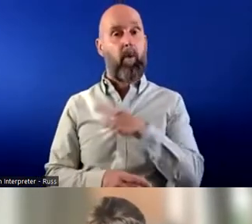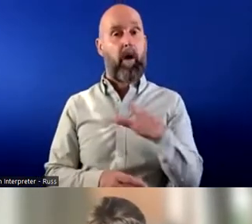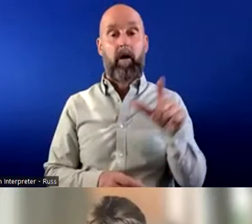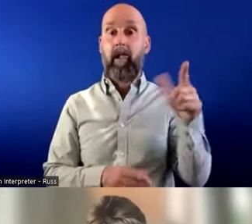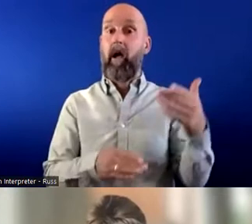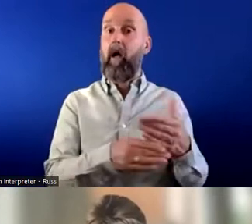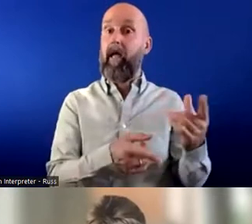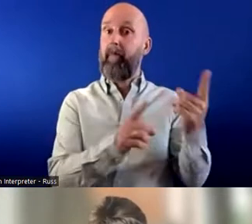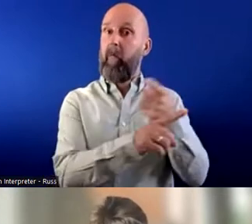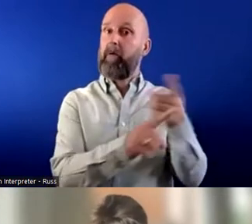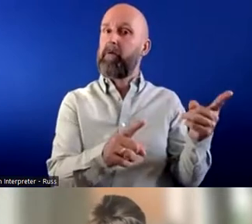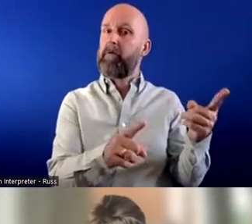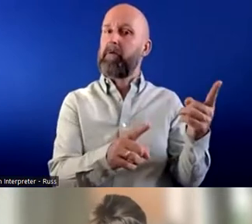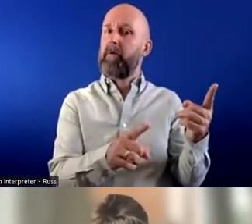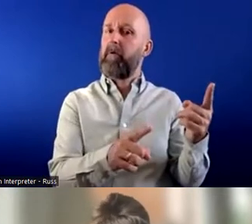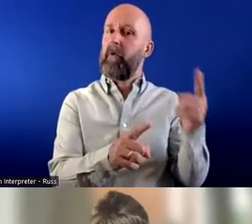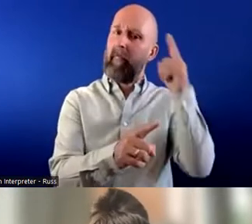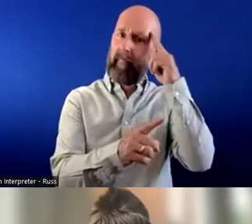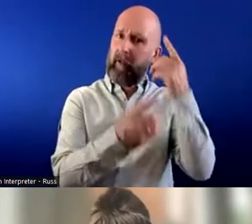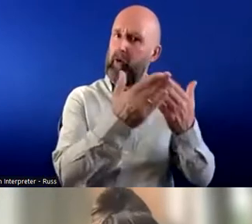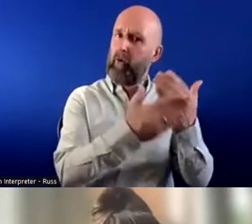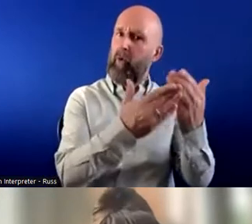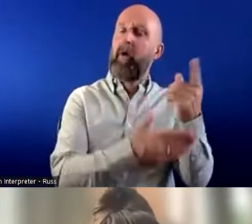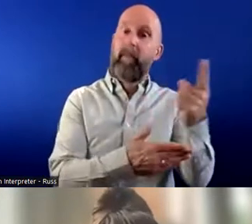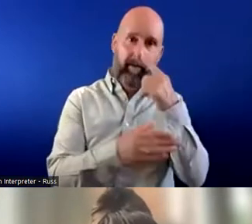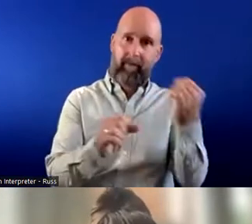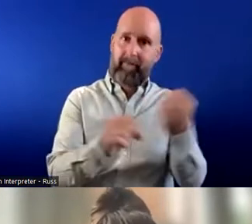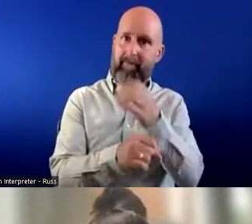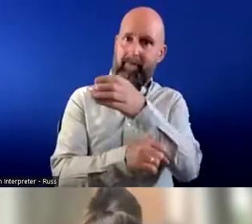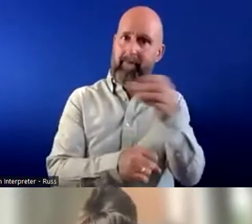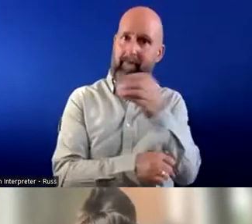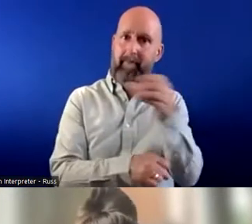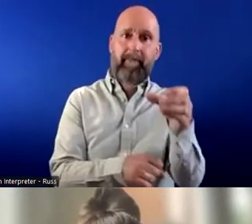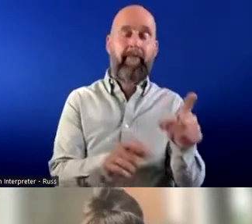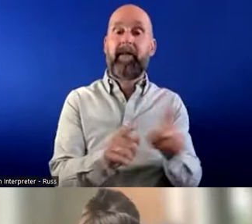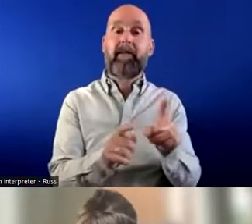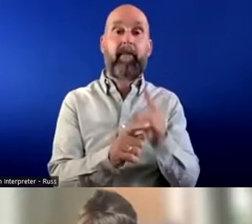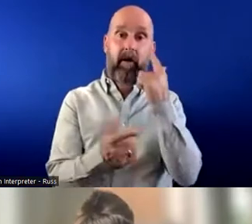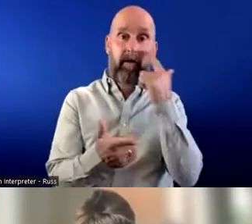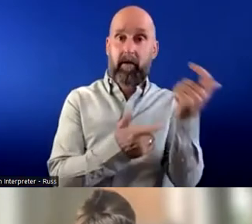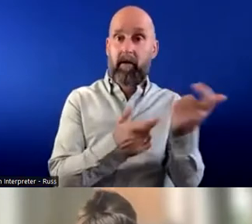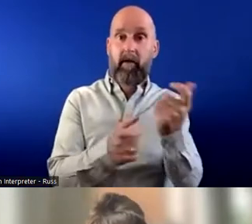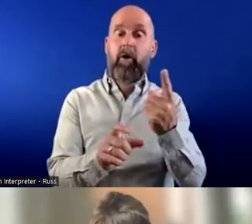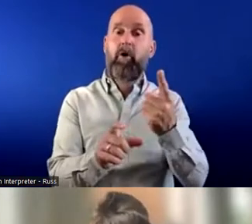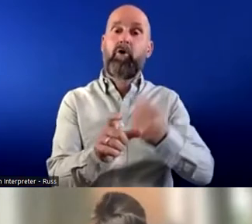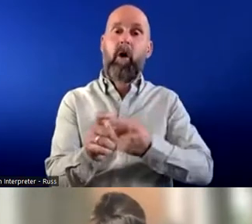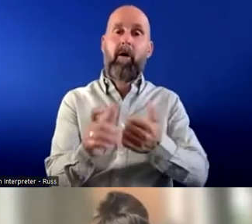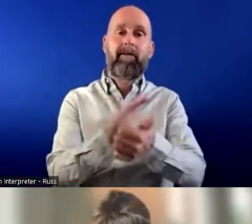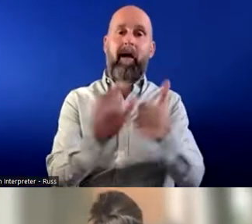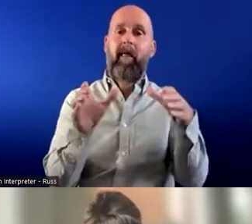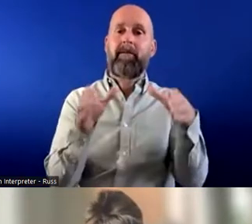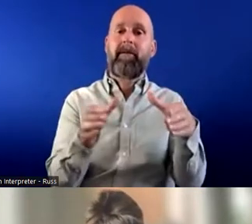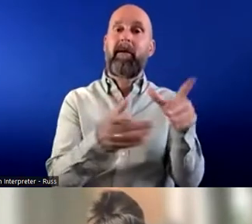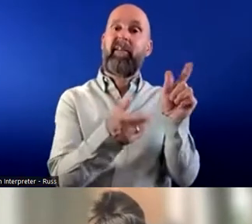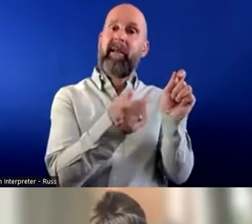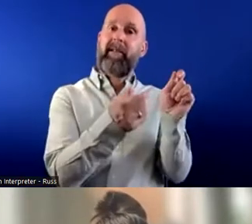see that as an opportunity and just like they would do when they're trying to resource a young from the young talent pool they would adapt